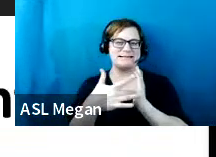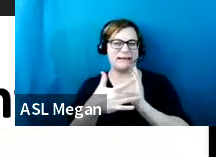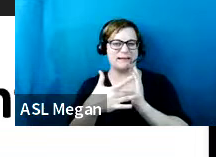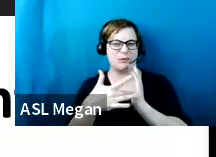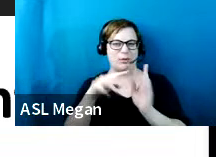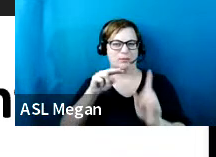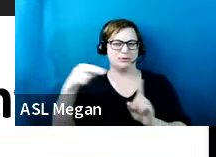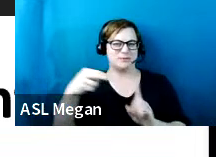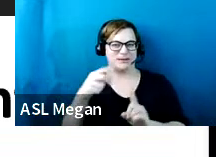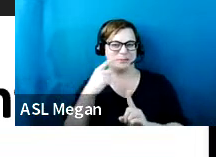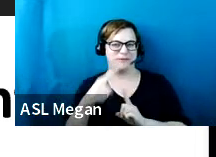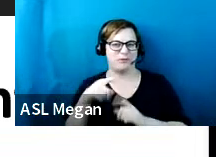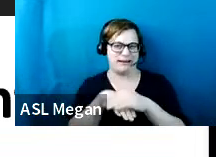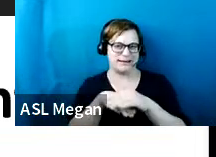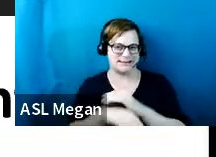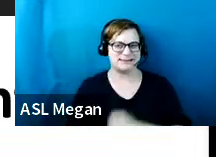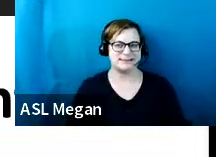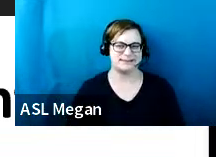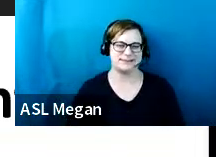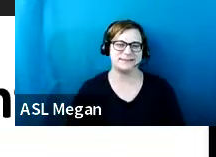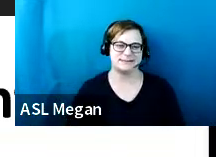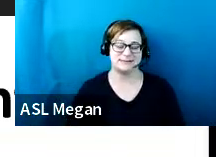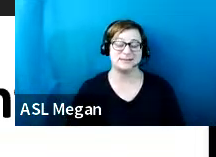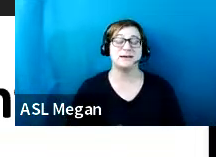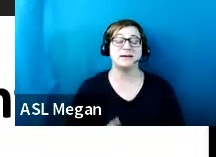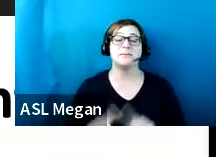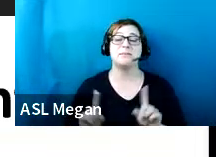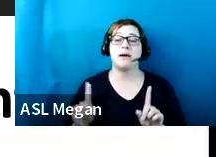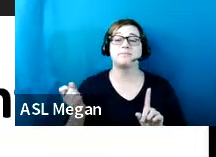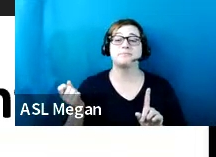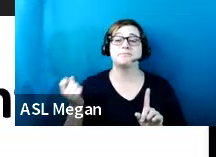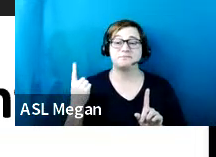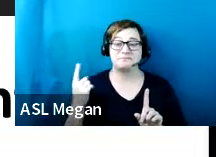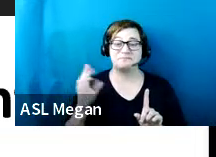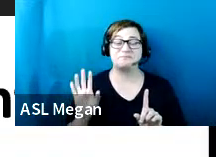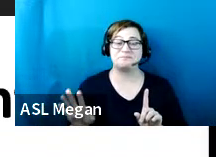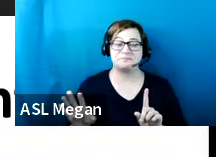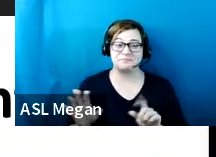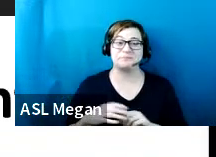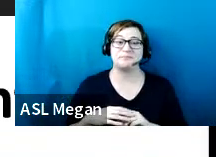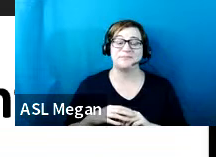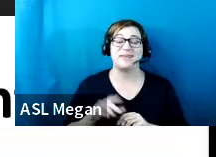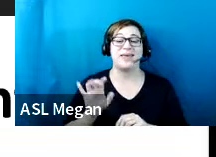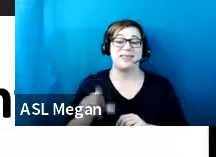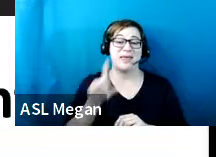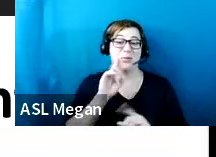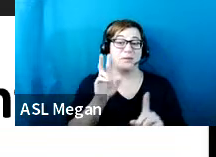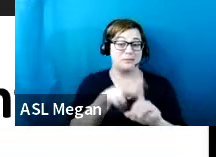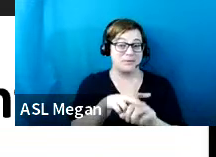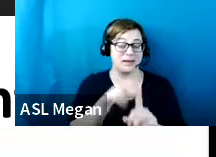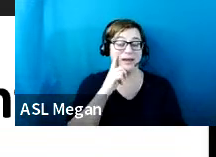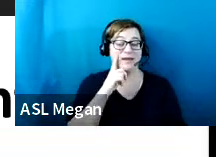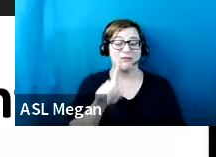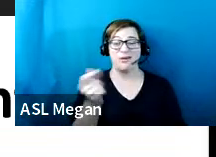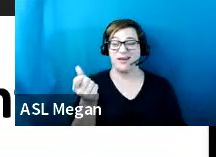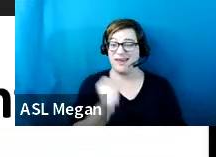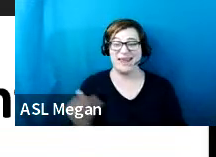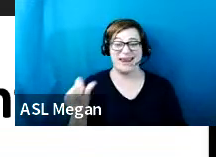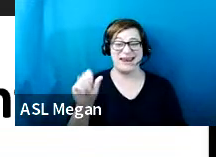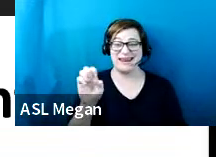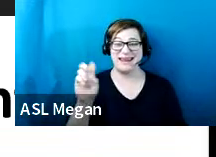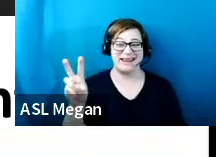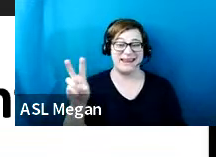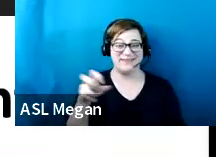of accessibility. But because this is the case and is going to apply to any of these EV